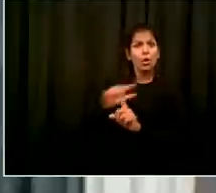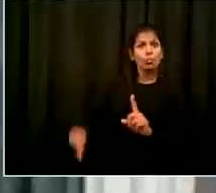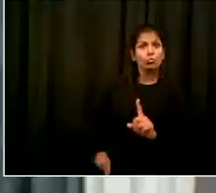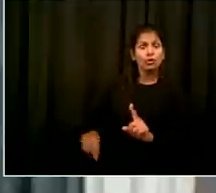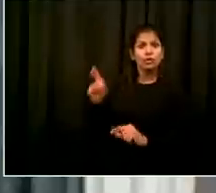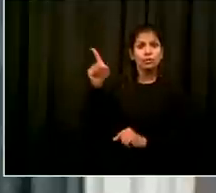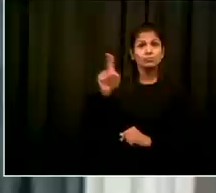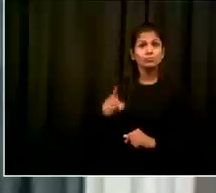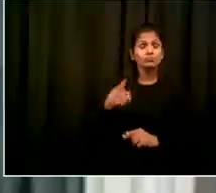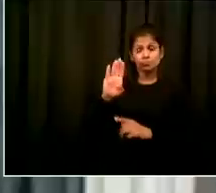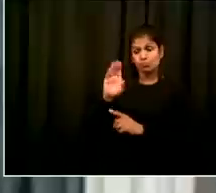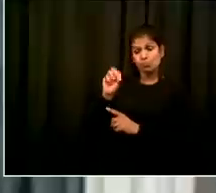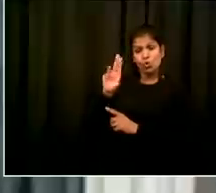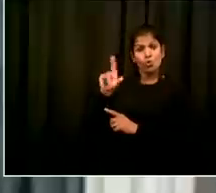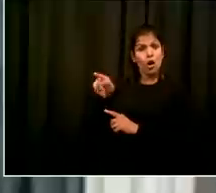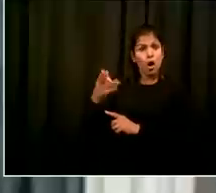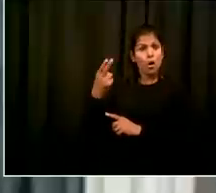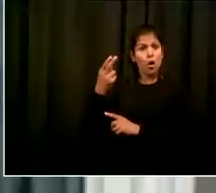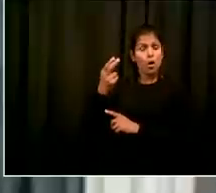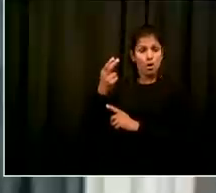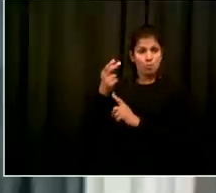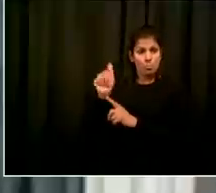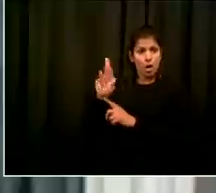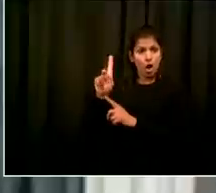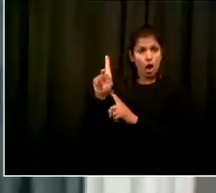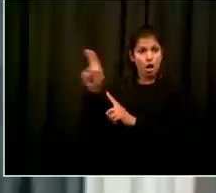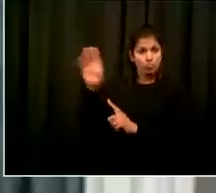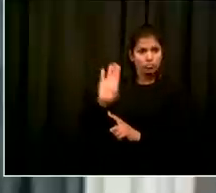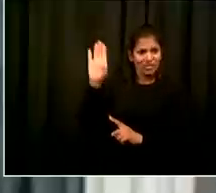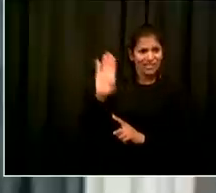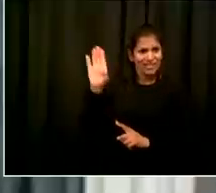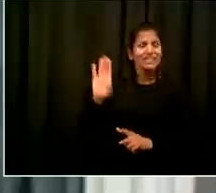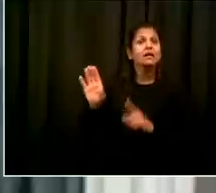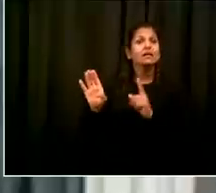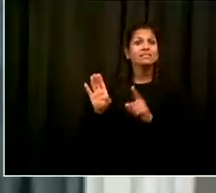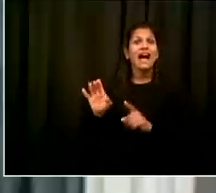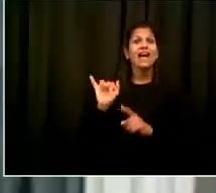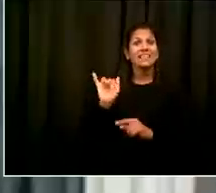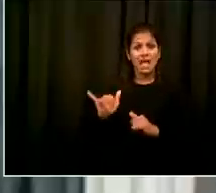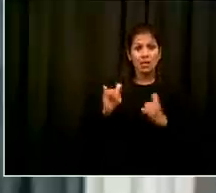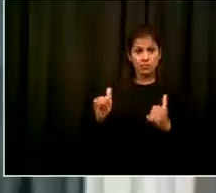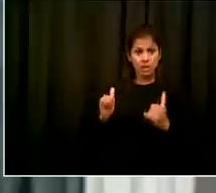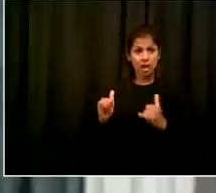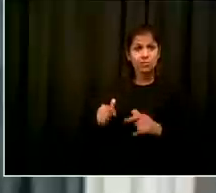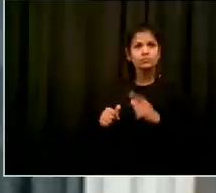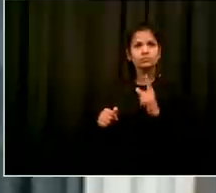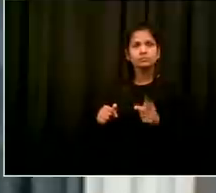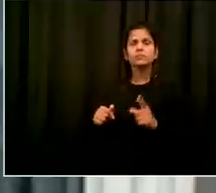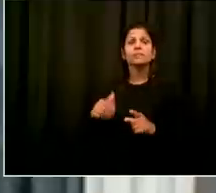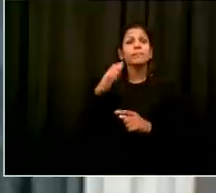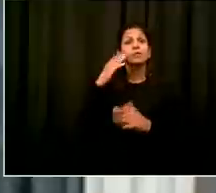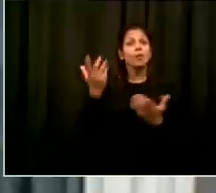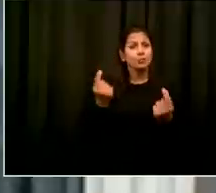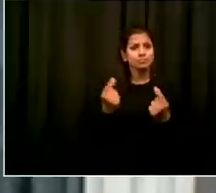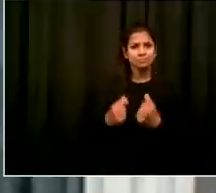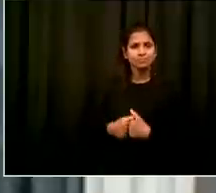so specifically in the days ahead we'll launch robocalls and whatsapp messages